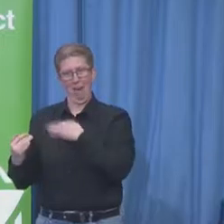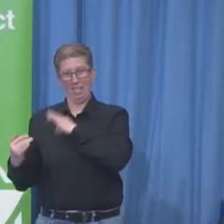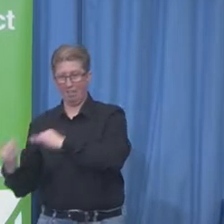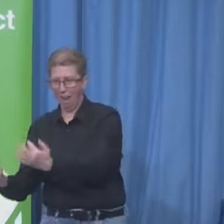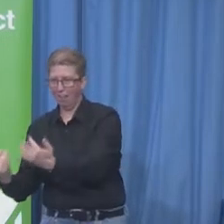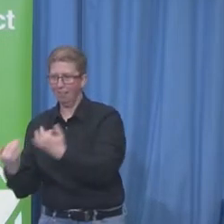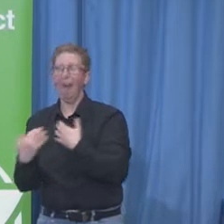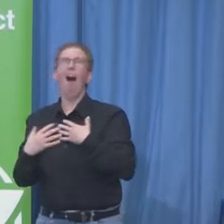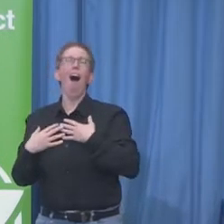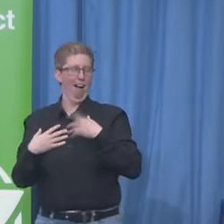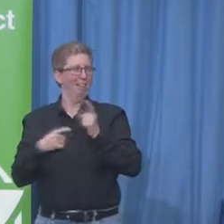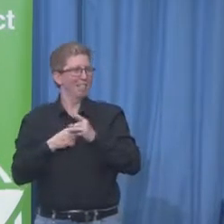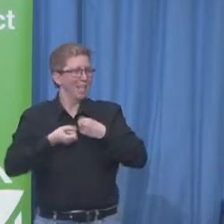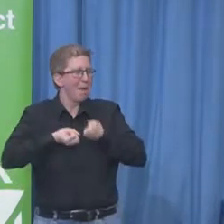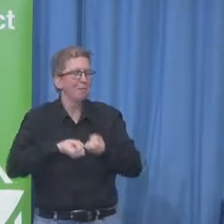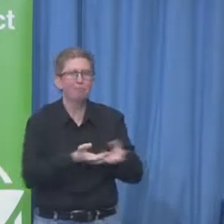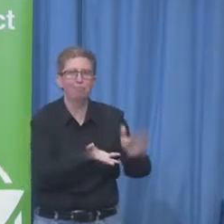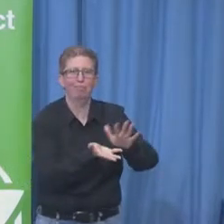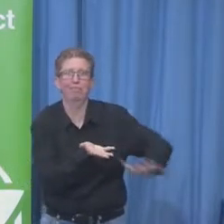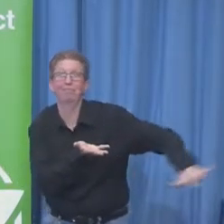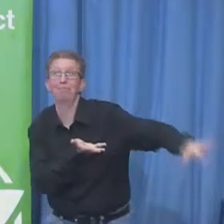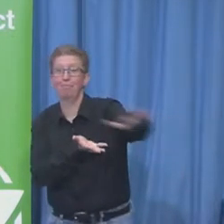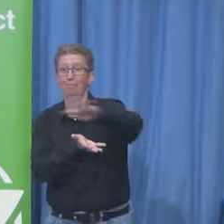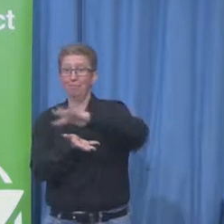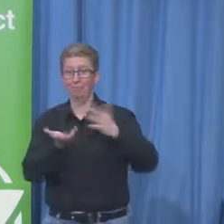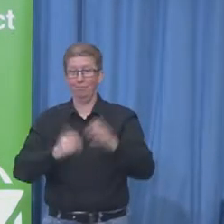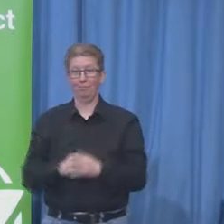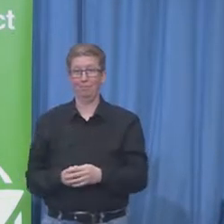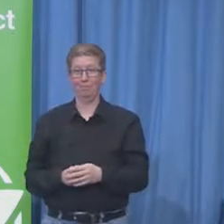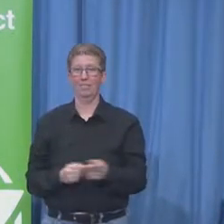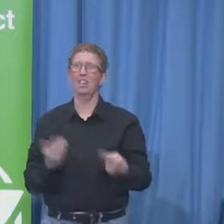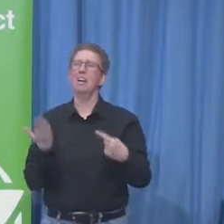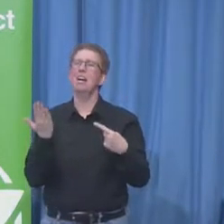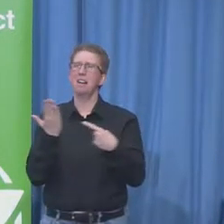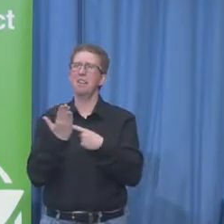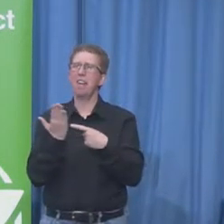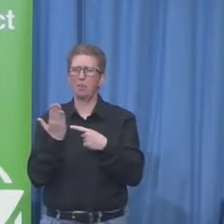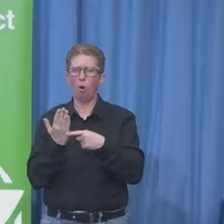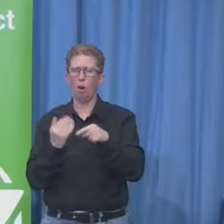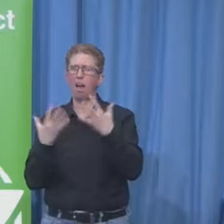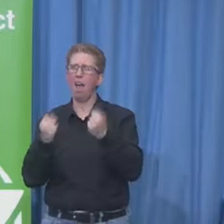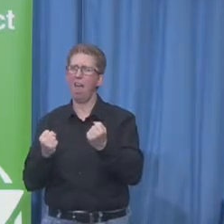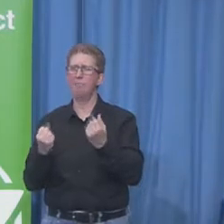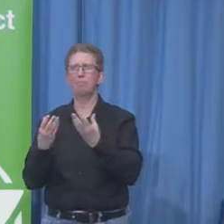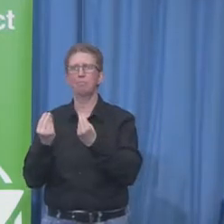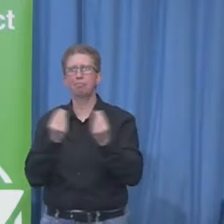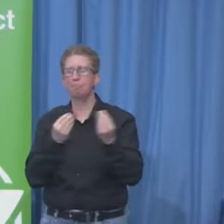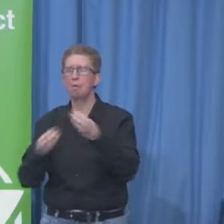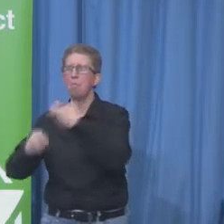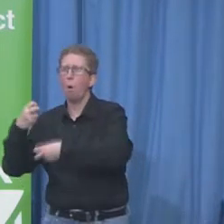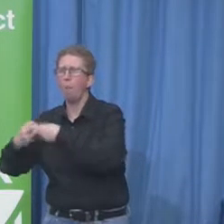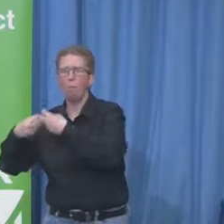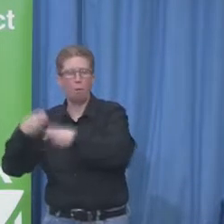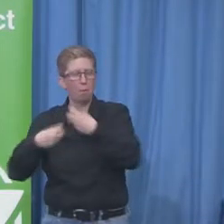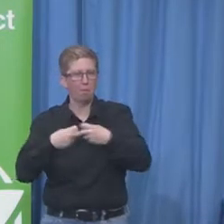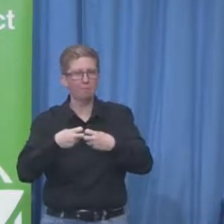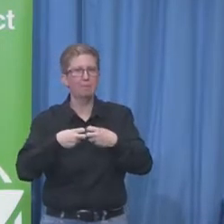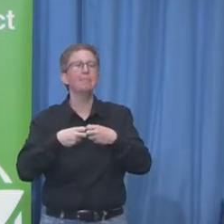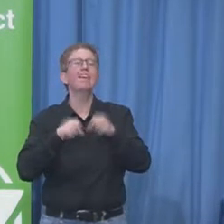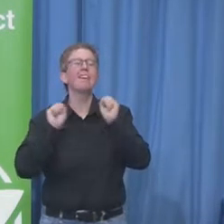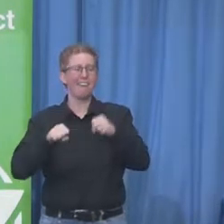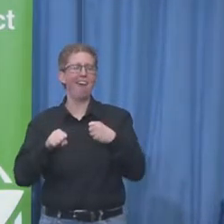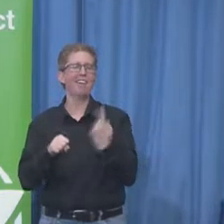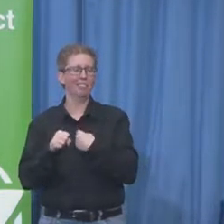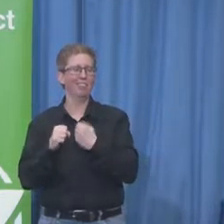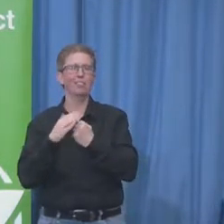maybe technology is a way that we can solve this. So I don't know how many of you know this. These are U.S. statistics at the top. But